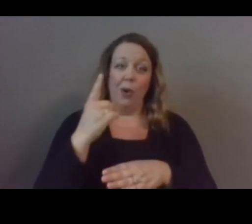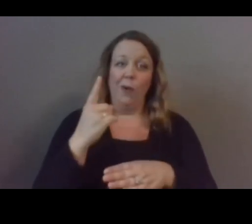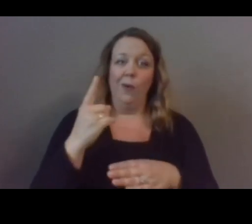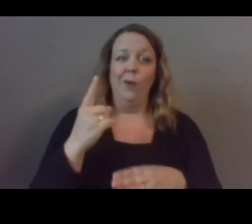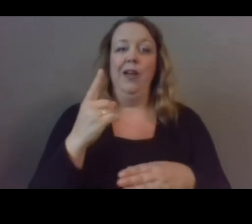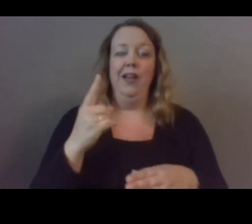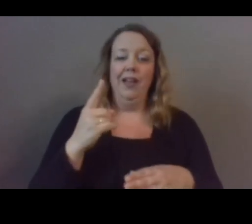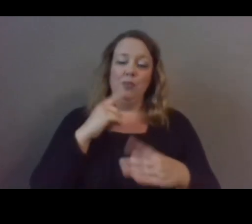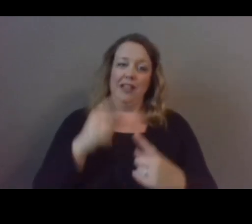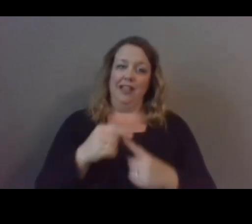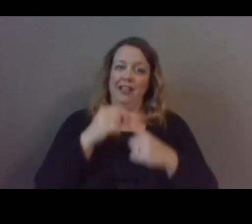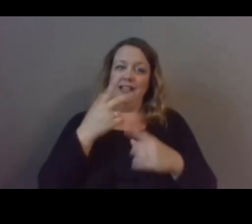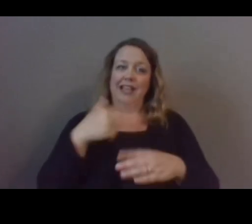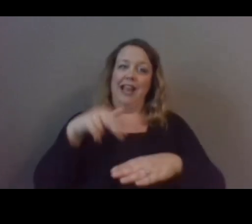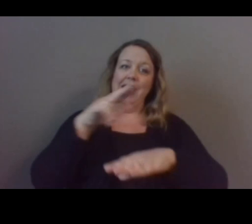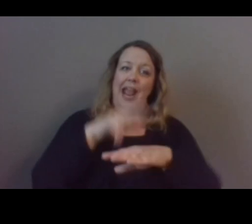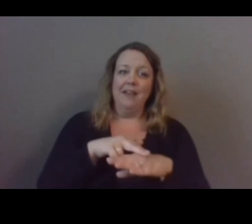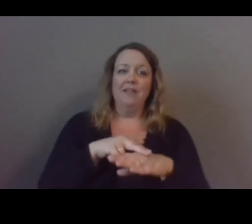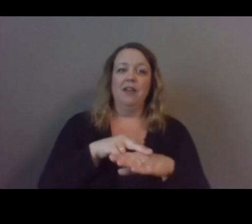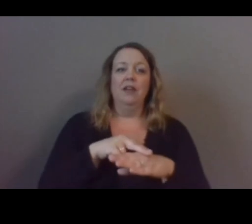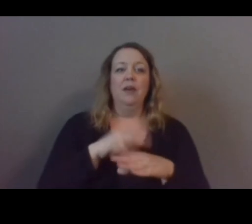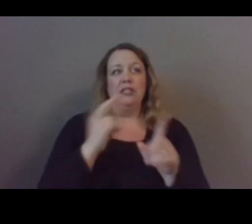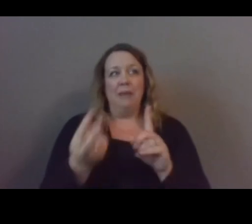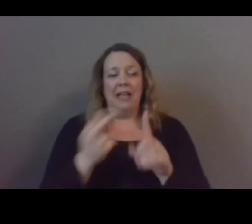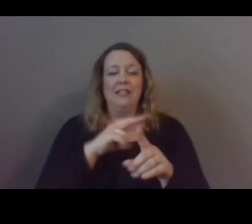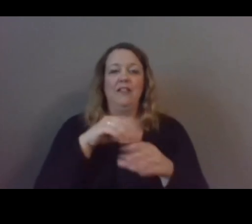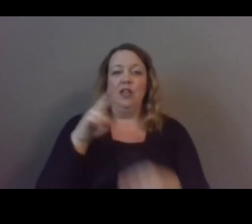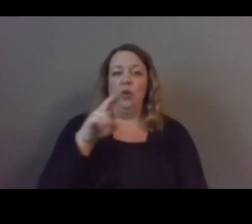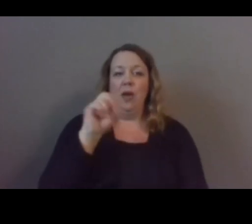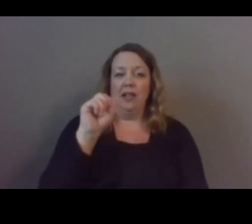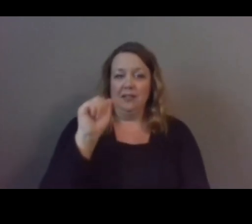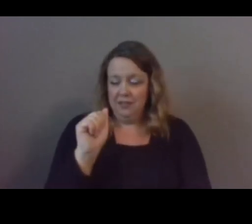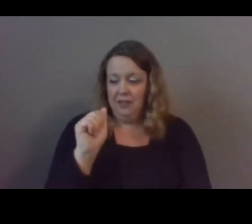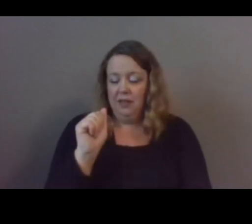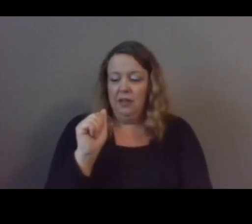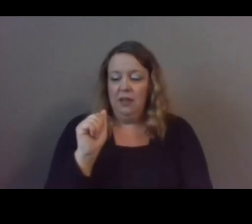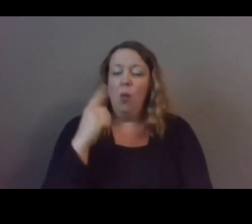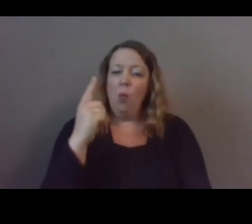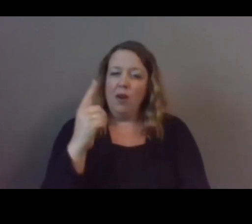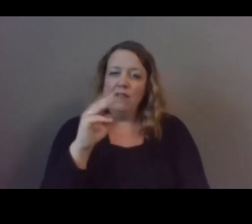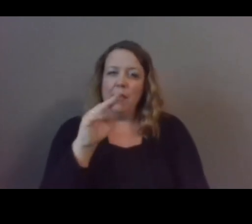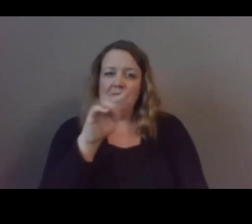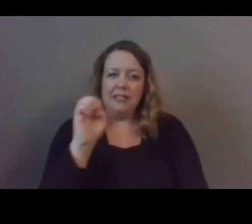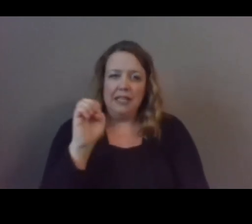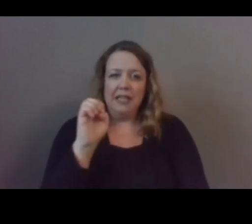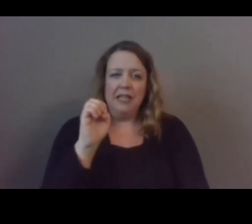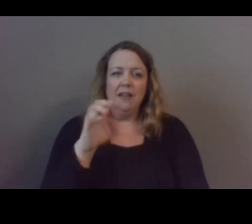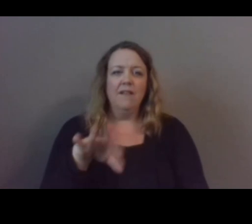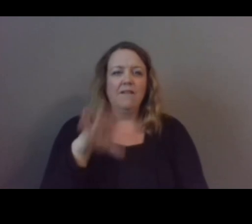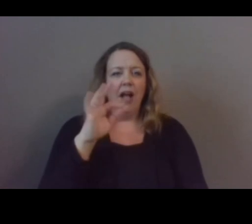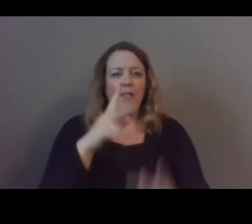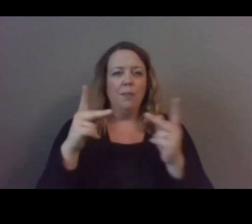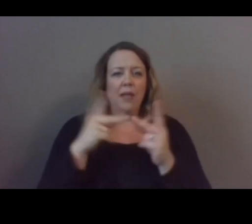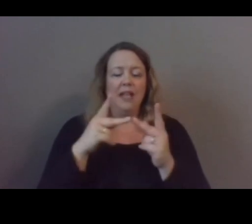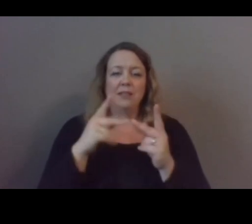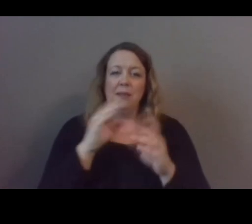in the united states of america and i like the fact that one of the mentees that finds their place because in none of our indigenous